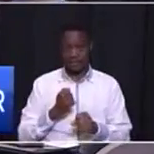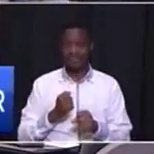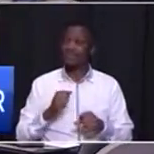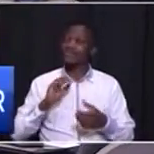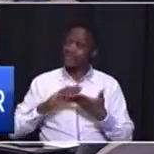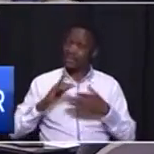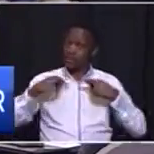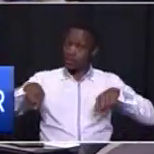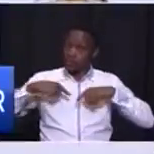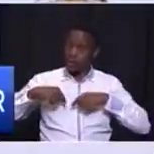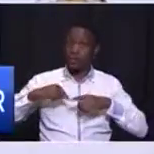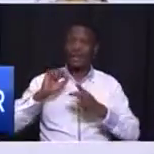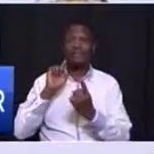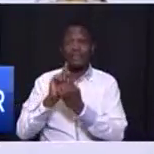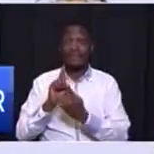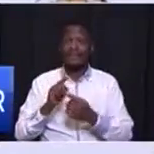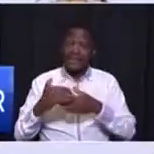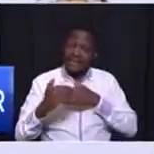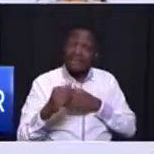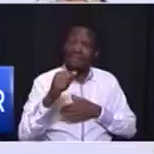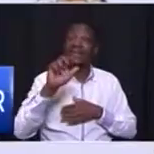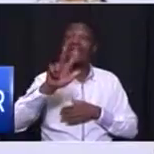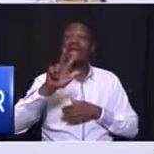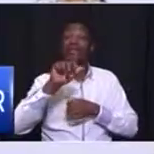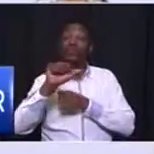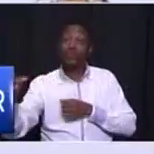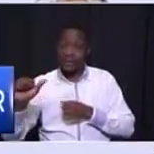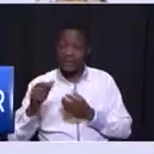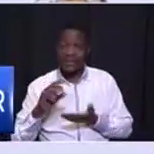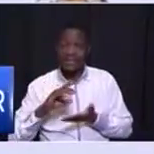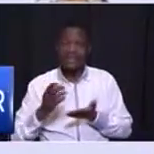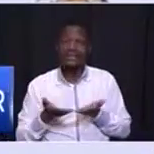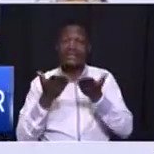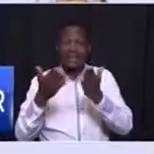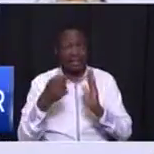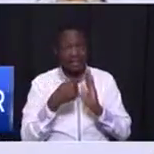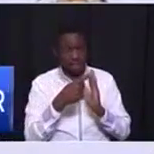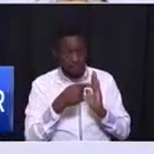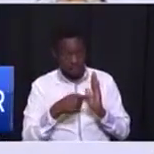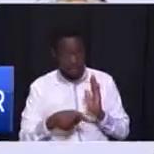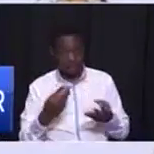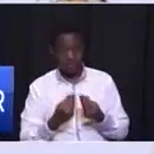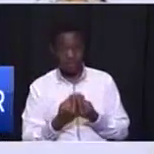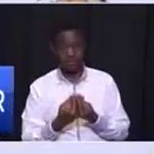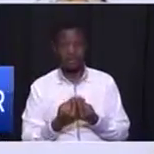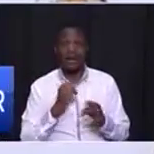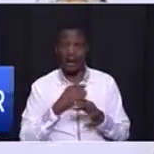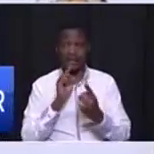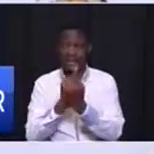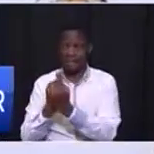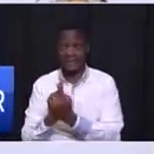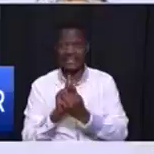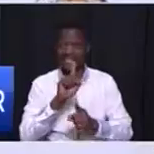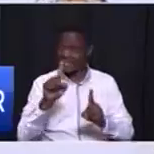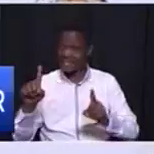we will meet every eight weeks to do what we call delivery audit with them and I will meet every